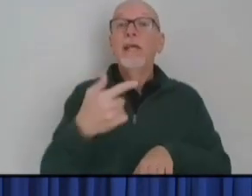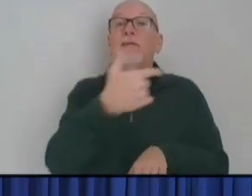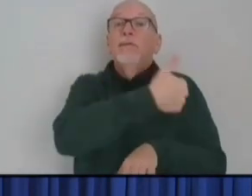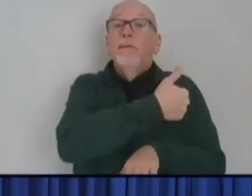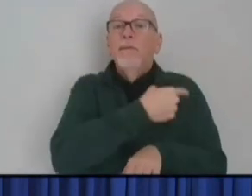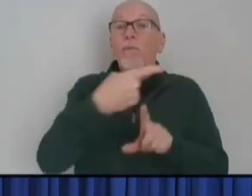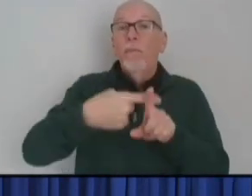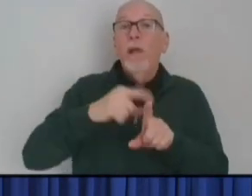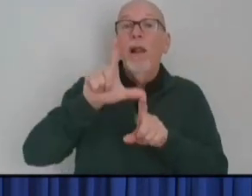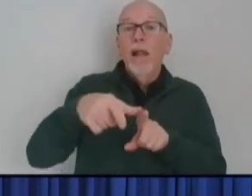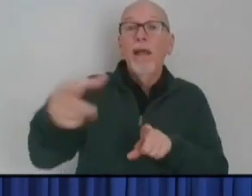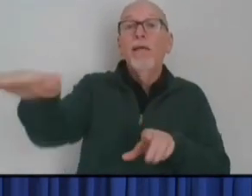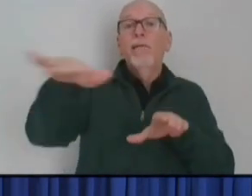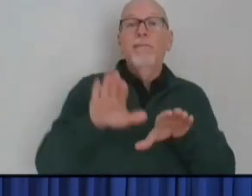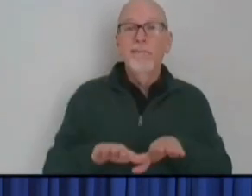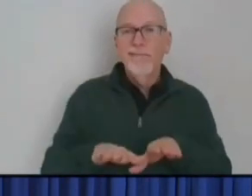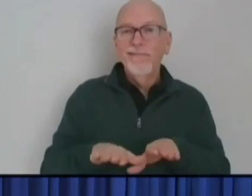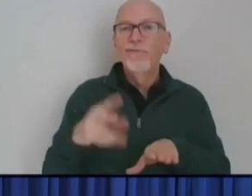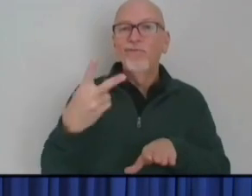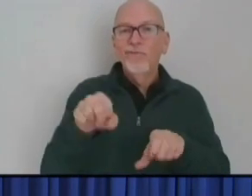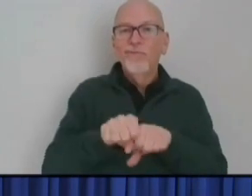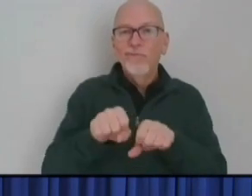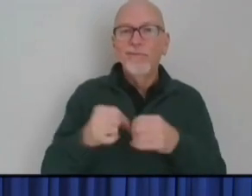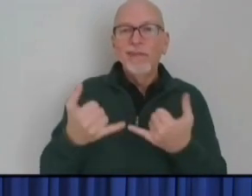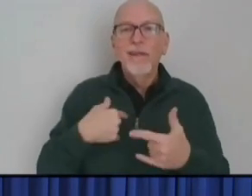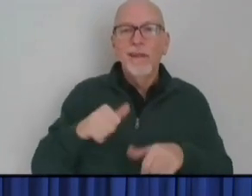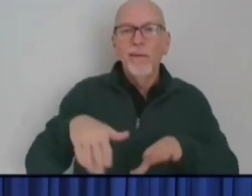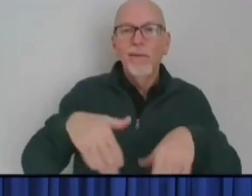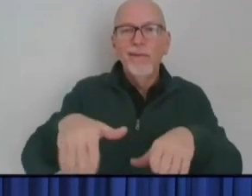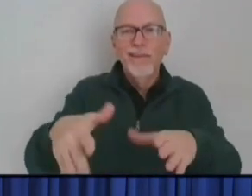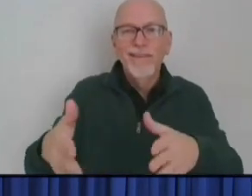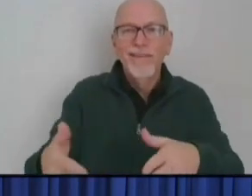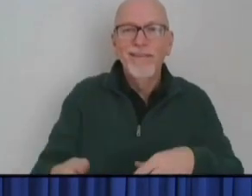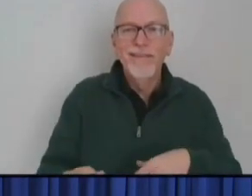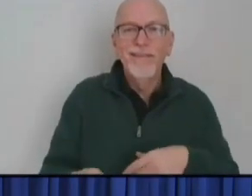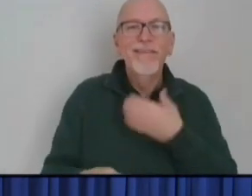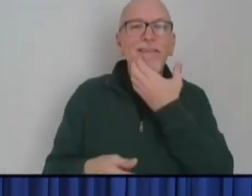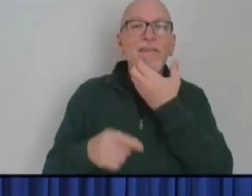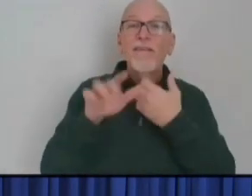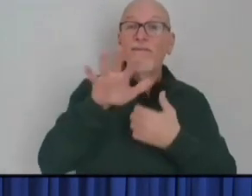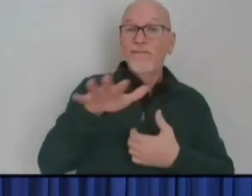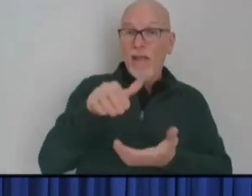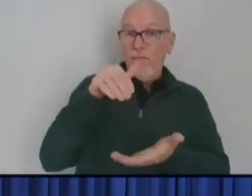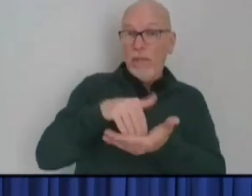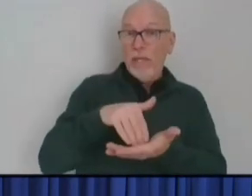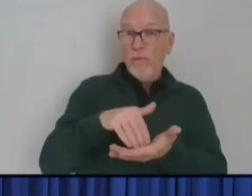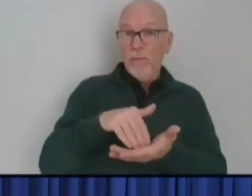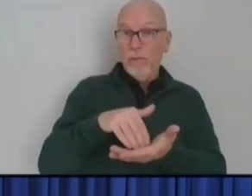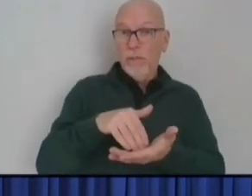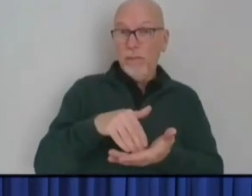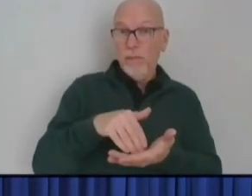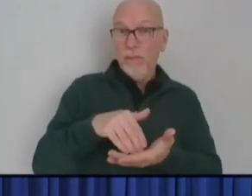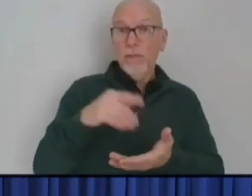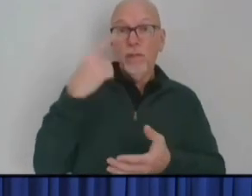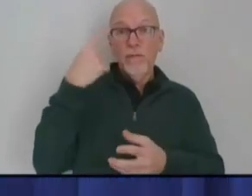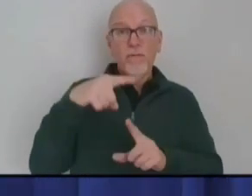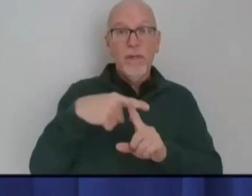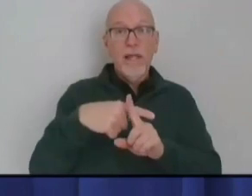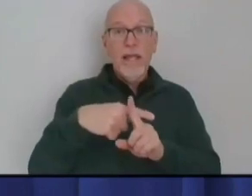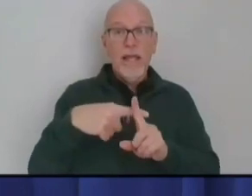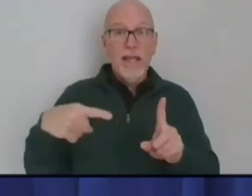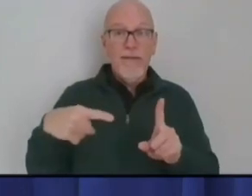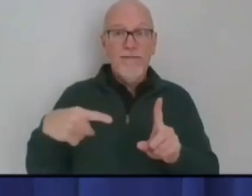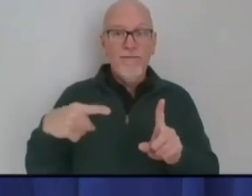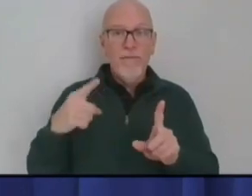later for this to be effective. And so when you mentioned $55,000, that's $55,000 for half of what you need.